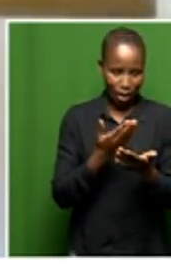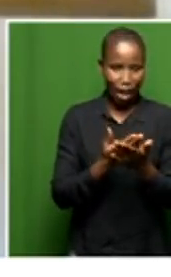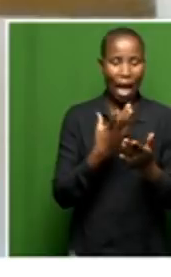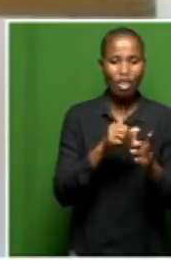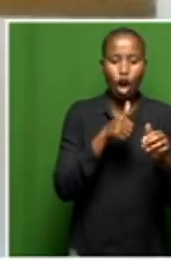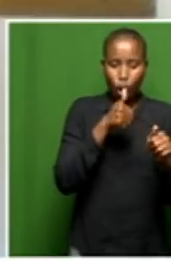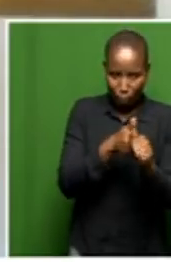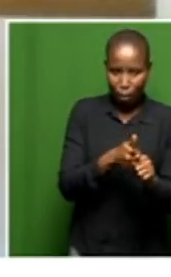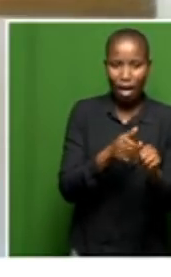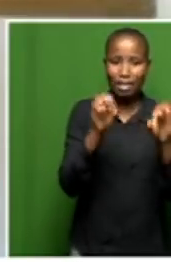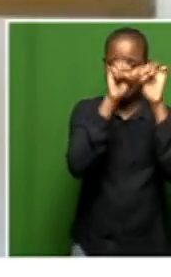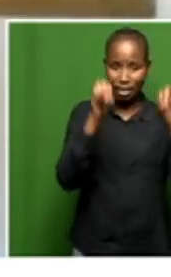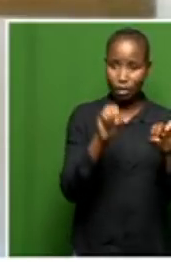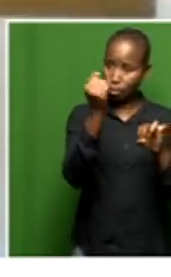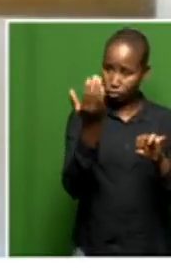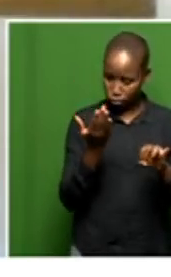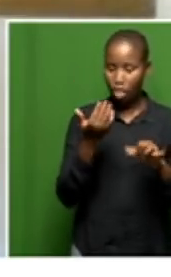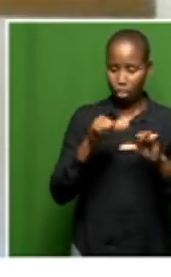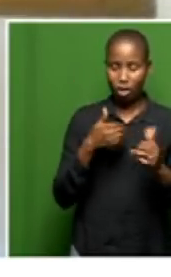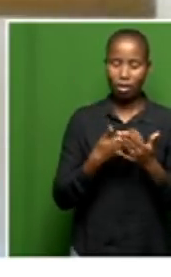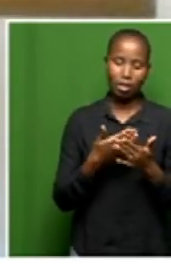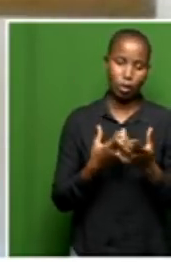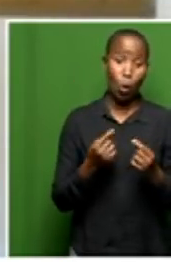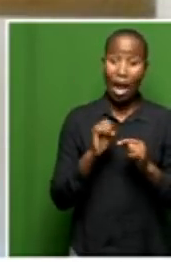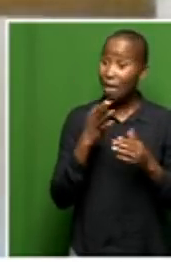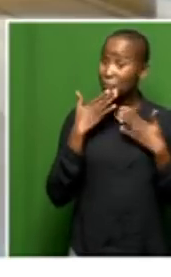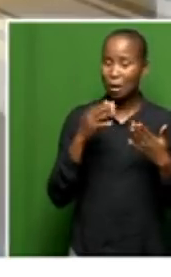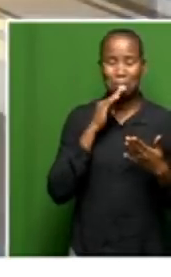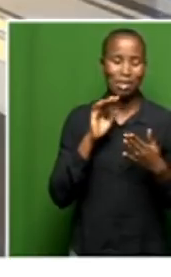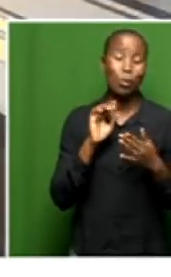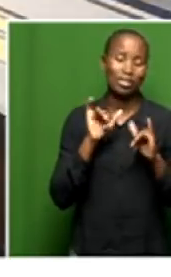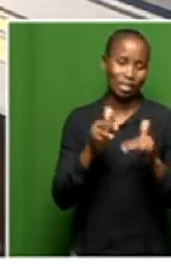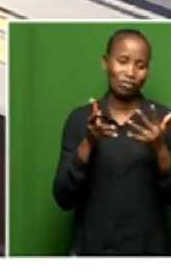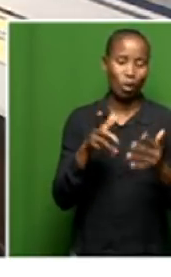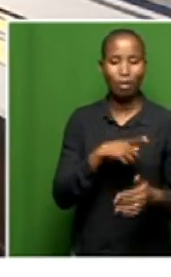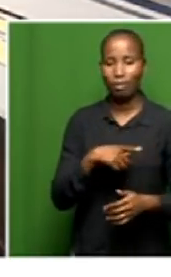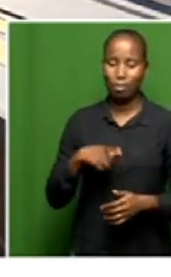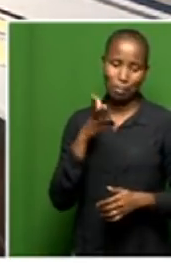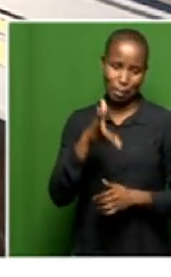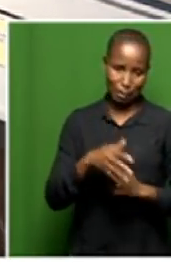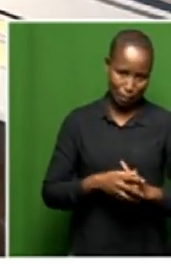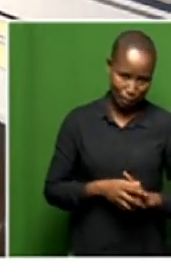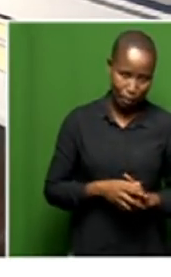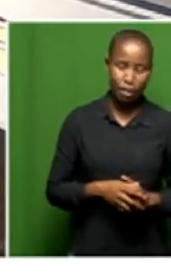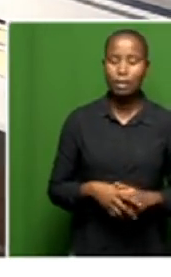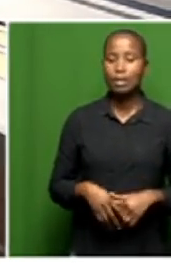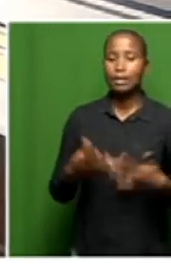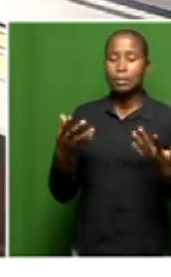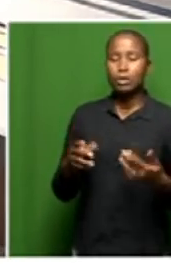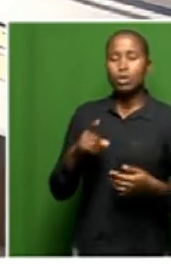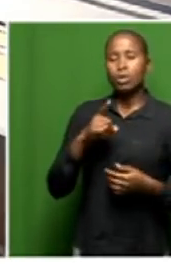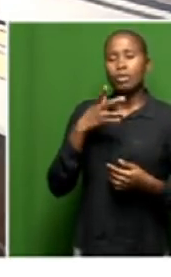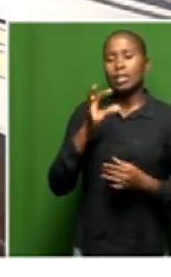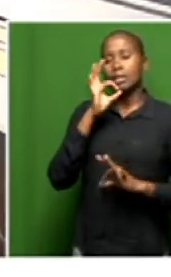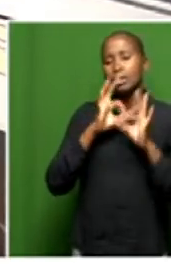certificates, it will stand there forever. So how long should that take realistically? Because, as you say, there are